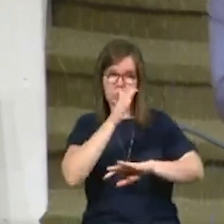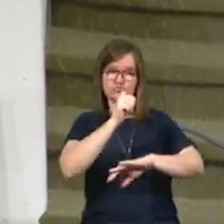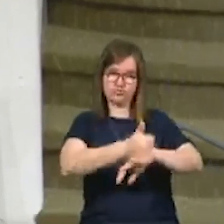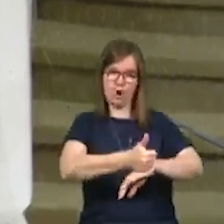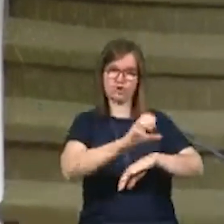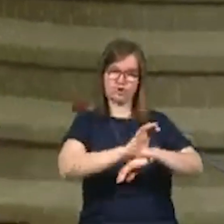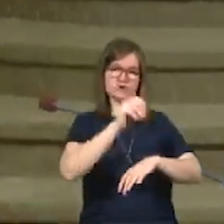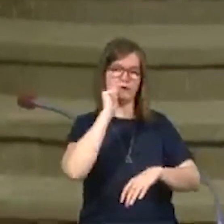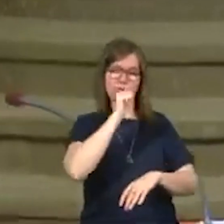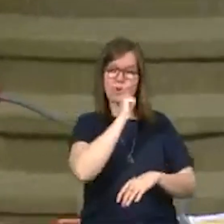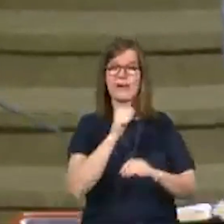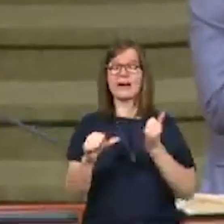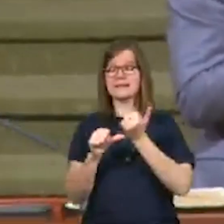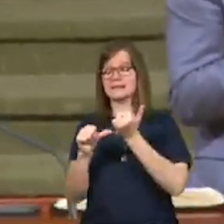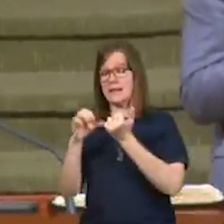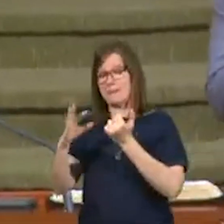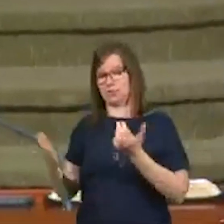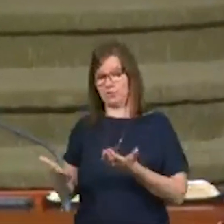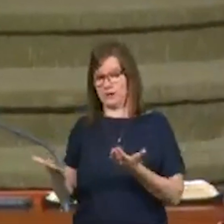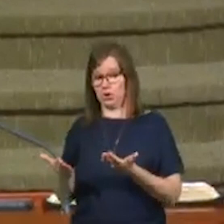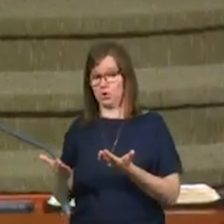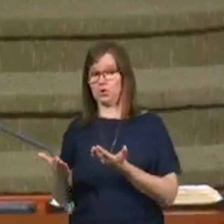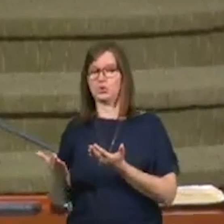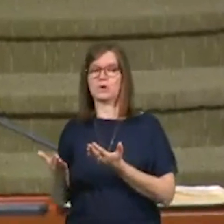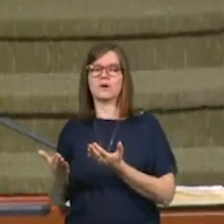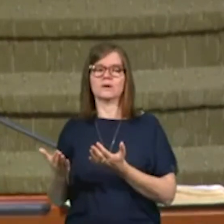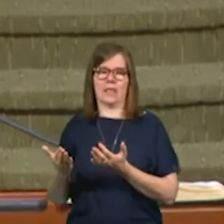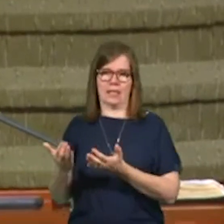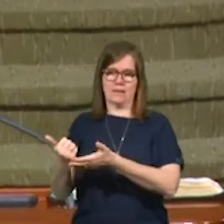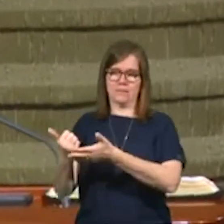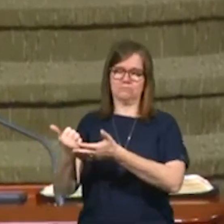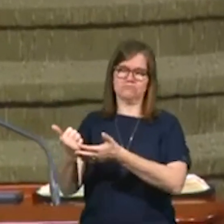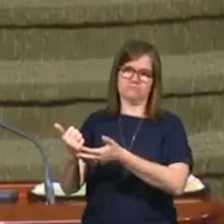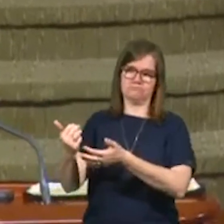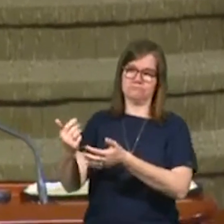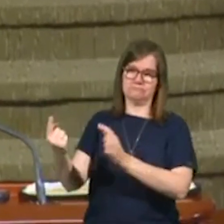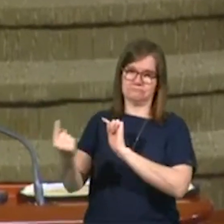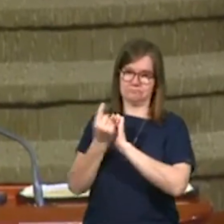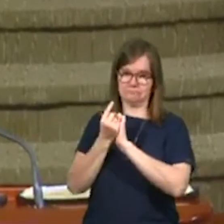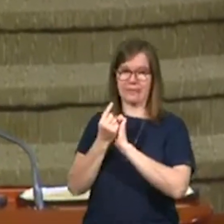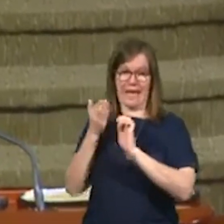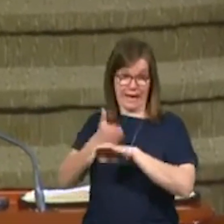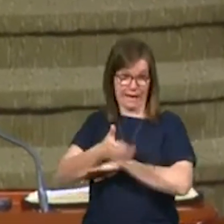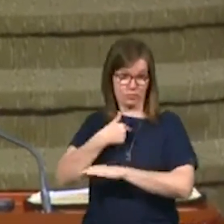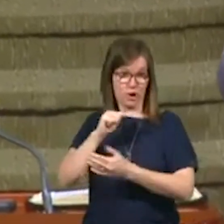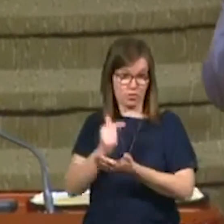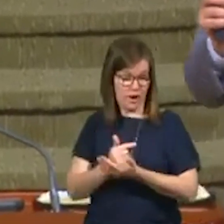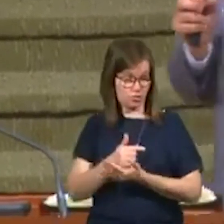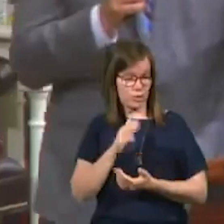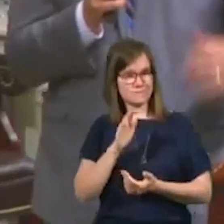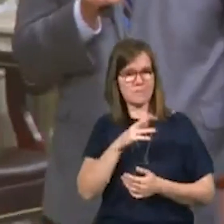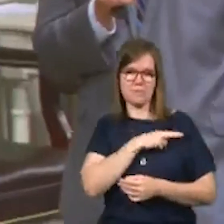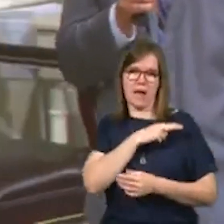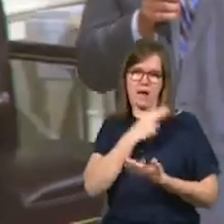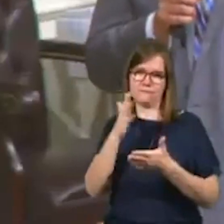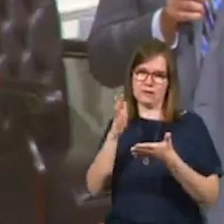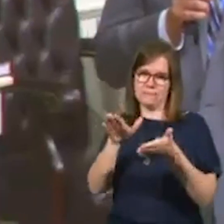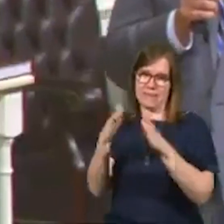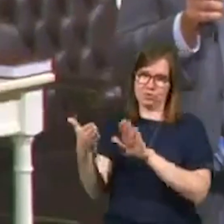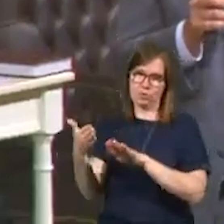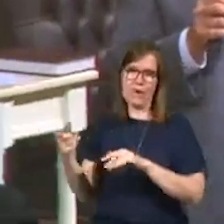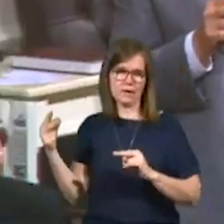An assistant pastor at this church was used of the Lord after I graduated. He looked at me and he said, know, Abdel, Brother Hiles had passed away. And